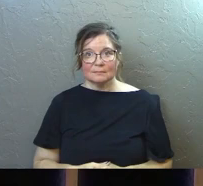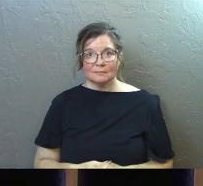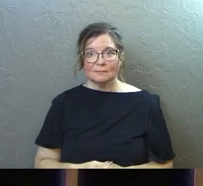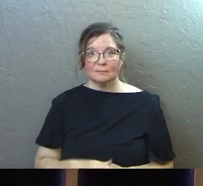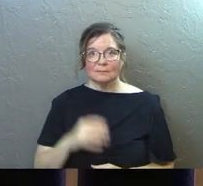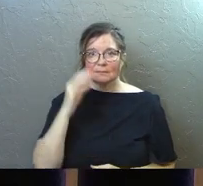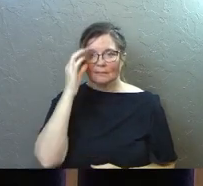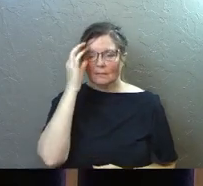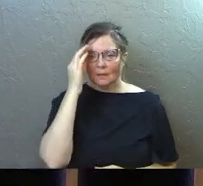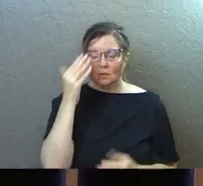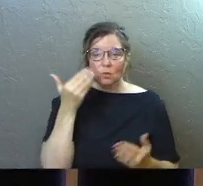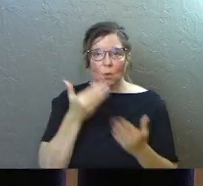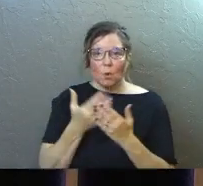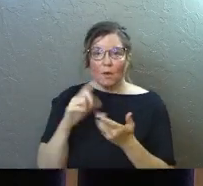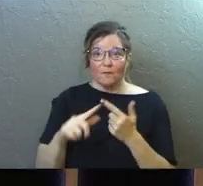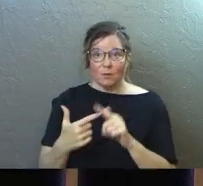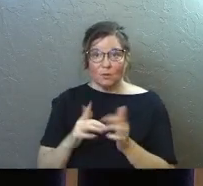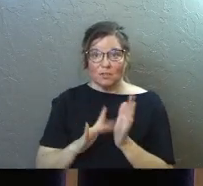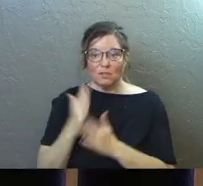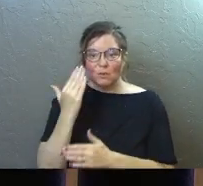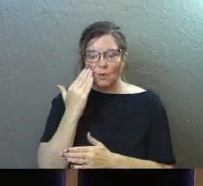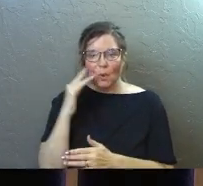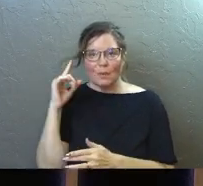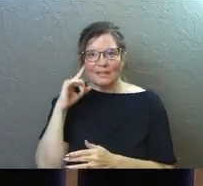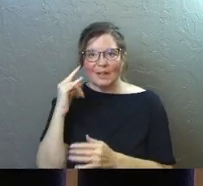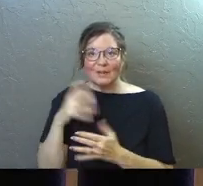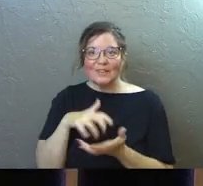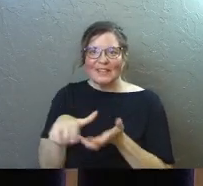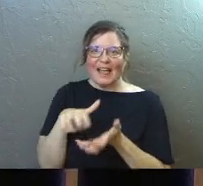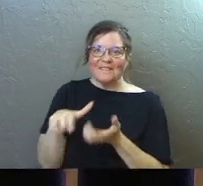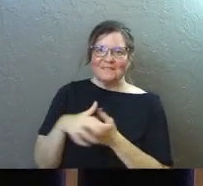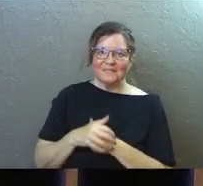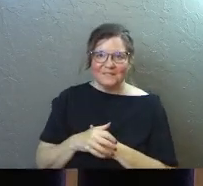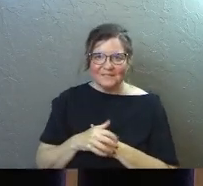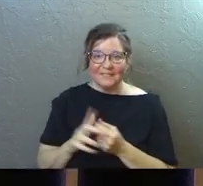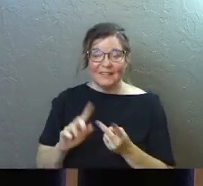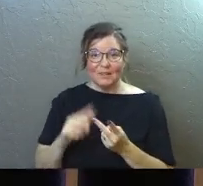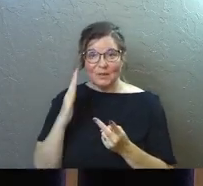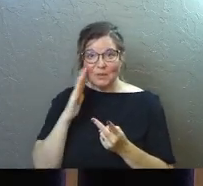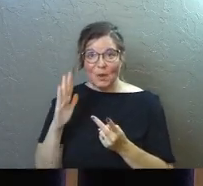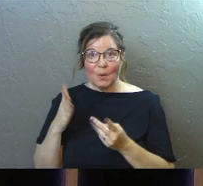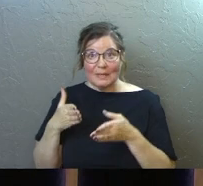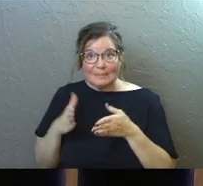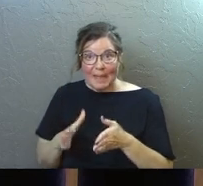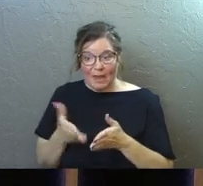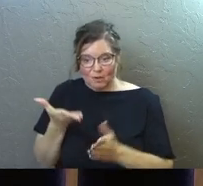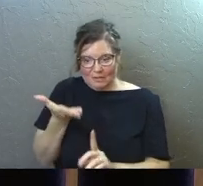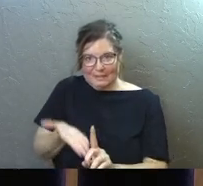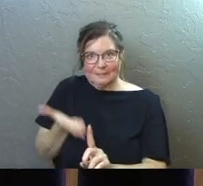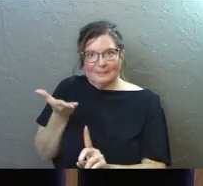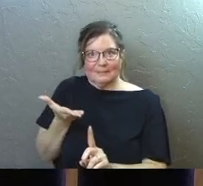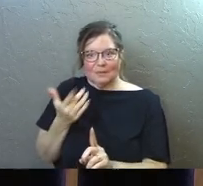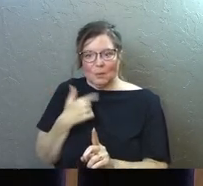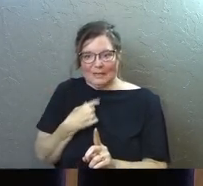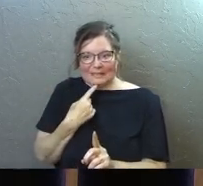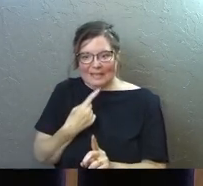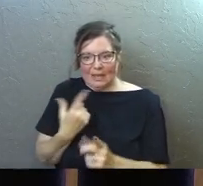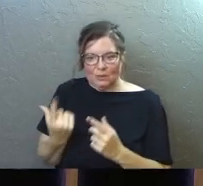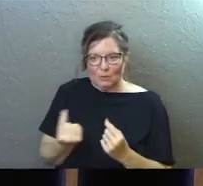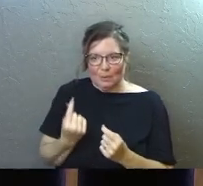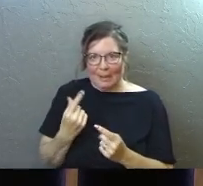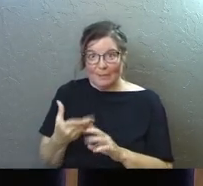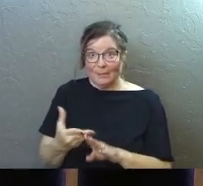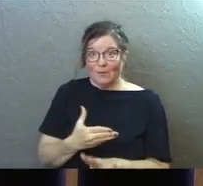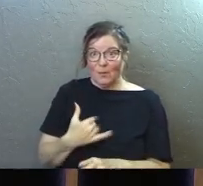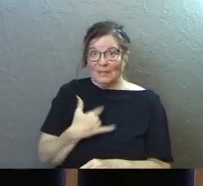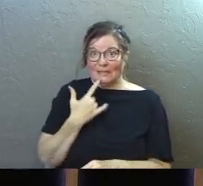Can you imagine being so close in friendship with Jesus that you know the sound of his laugh? That you know his mannerisms? That you know what he's going to say and do